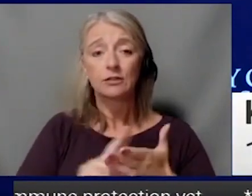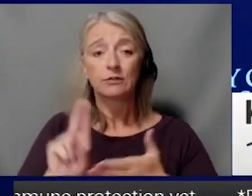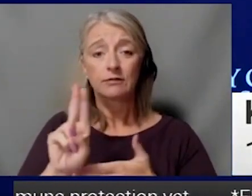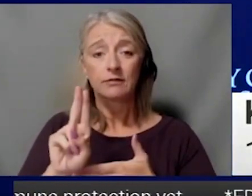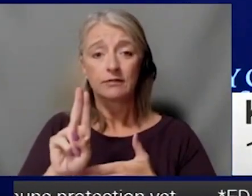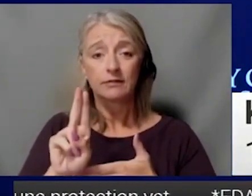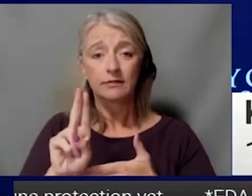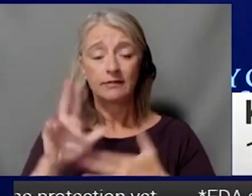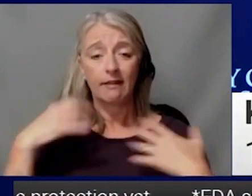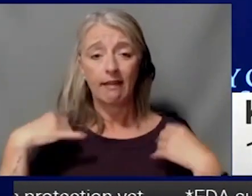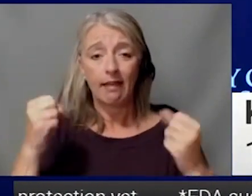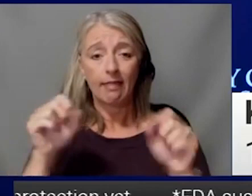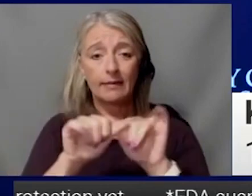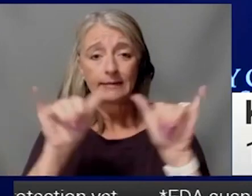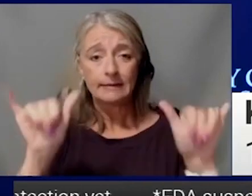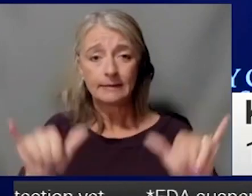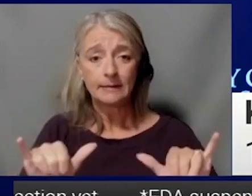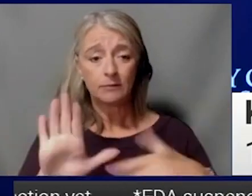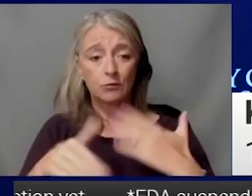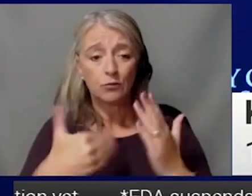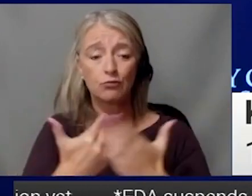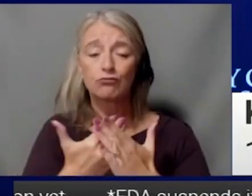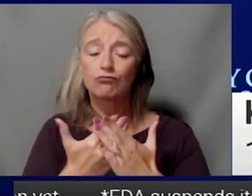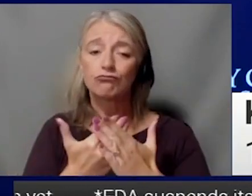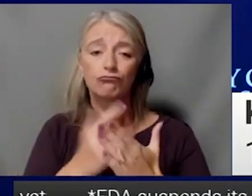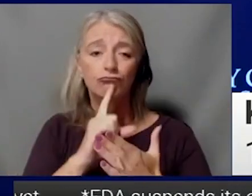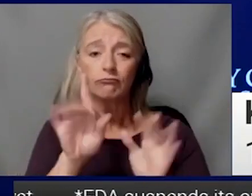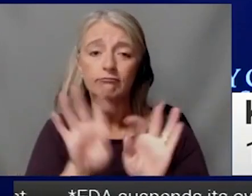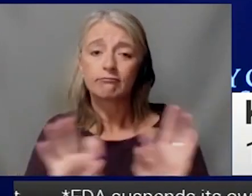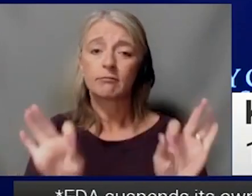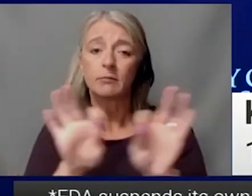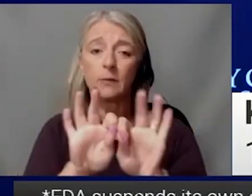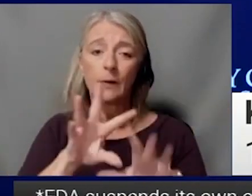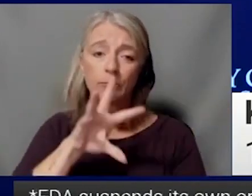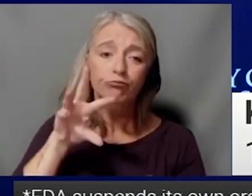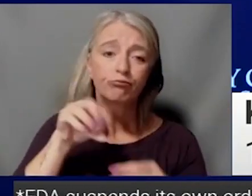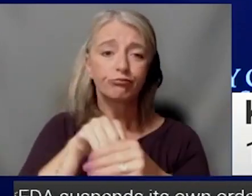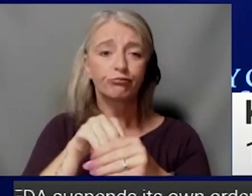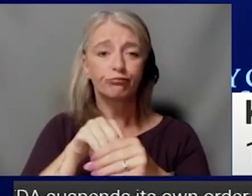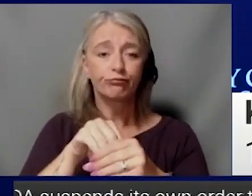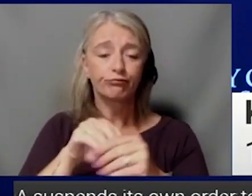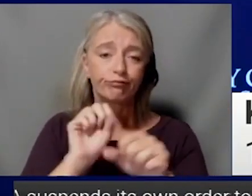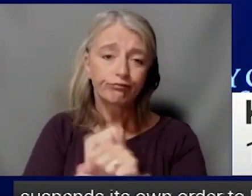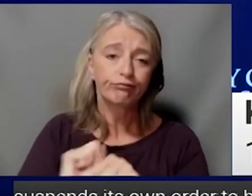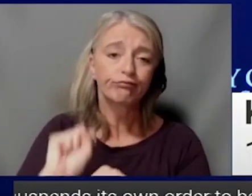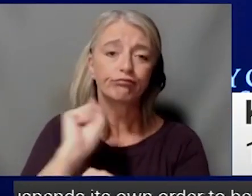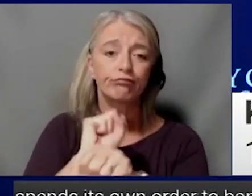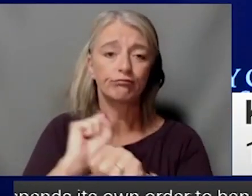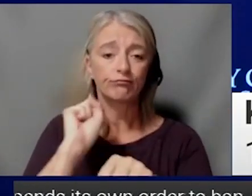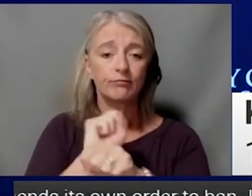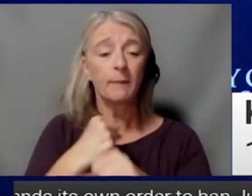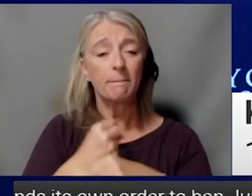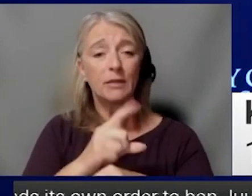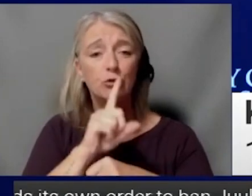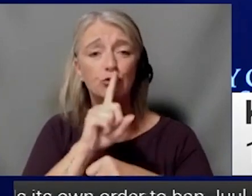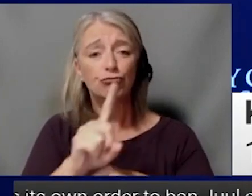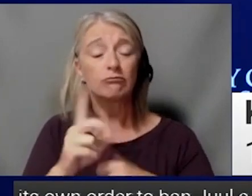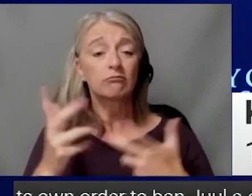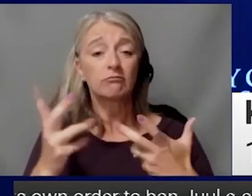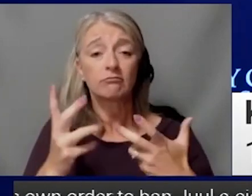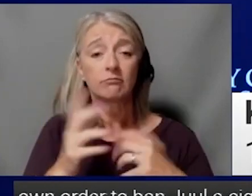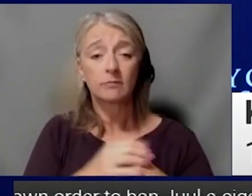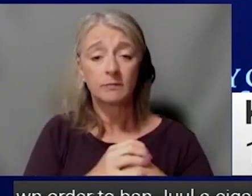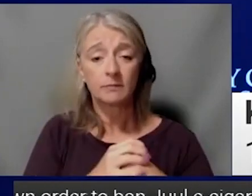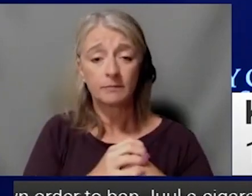all were vital parts of this effort to make sure that, you know, we are at the upper